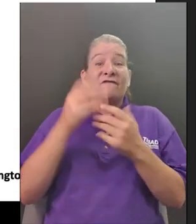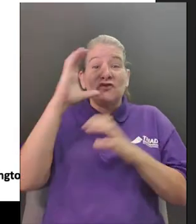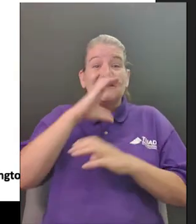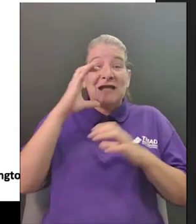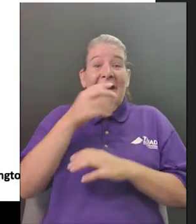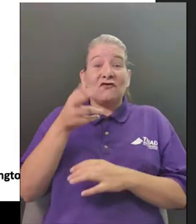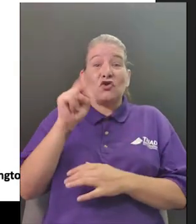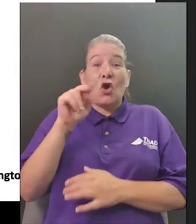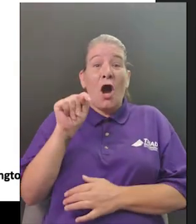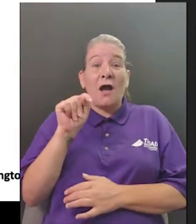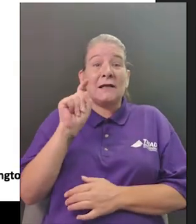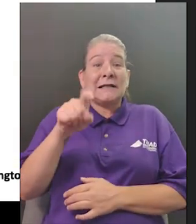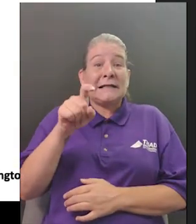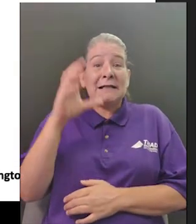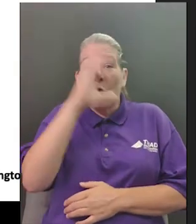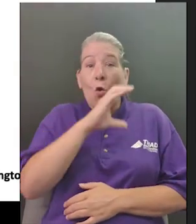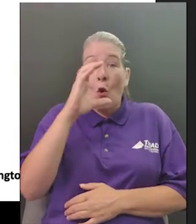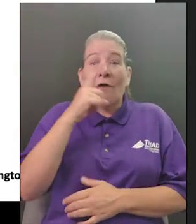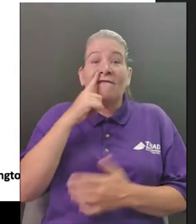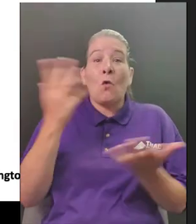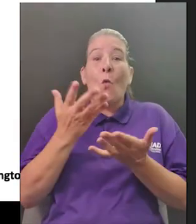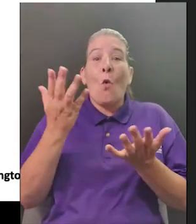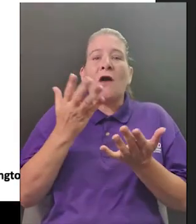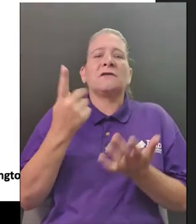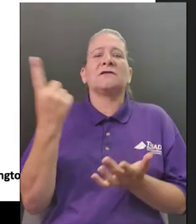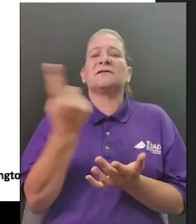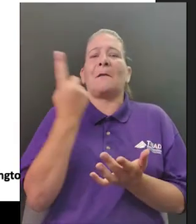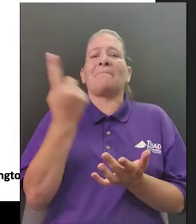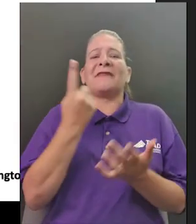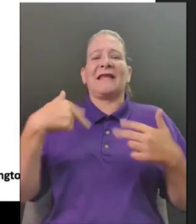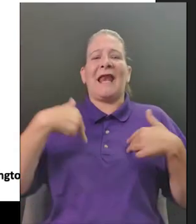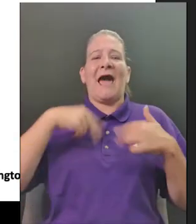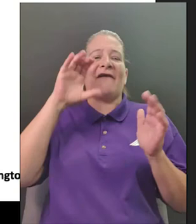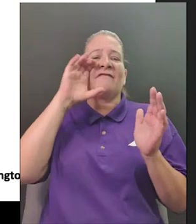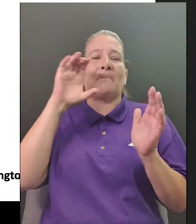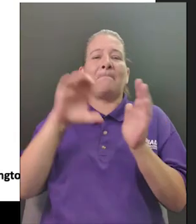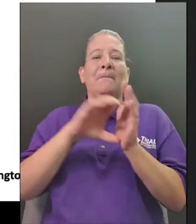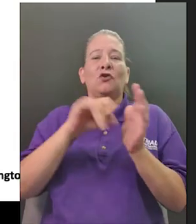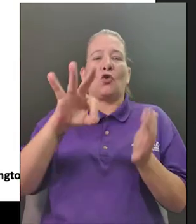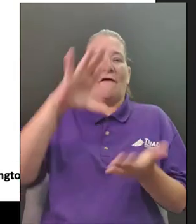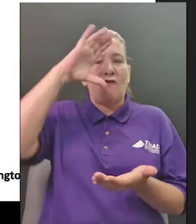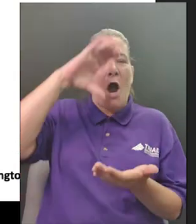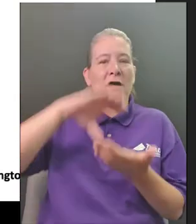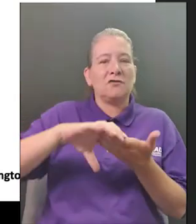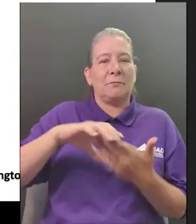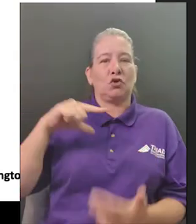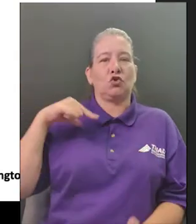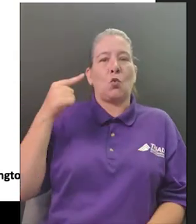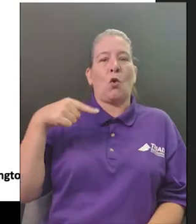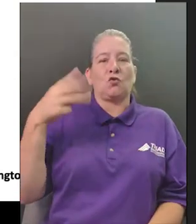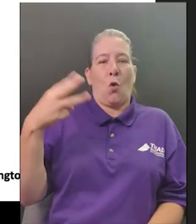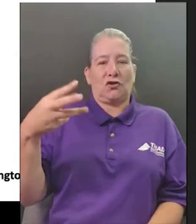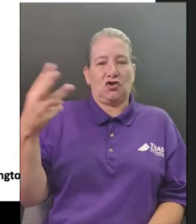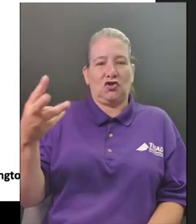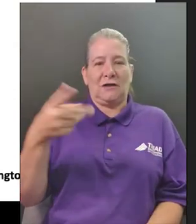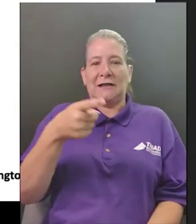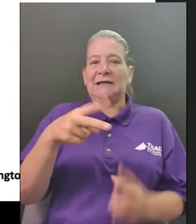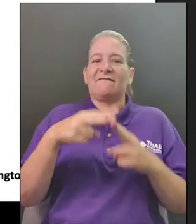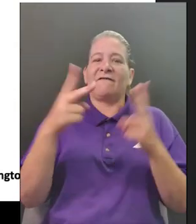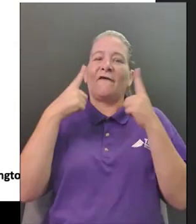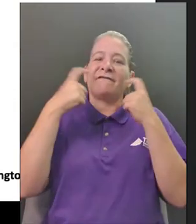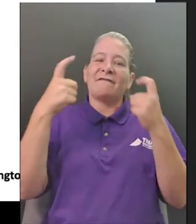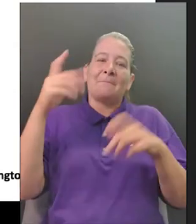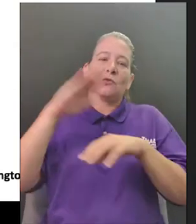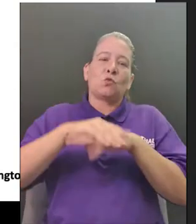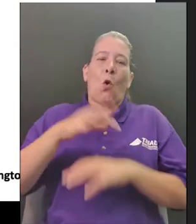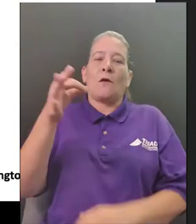at his headquarters and she met with officers wives and helped boost morale helped people